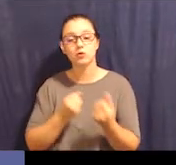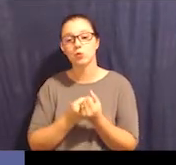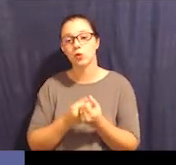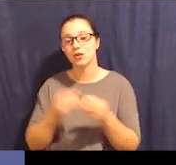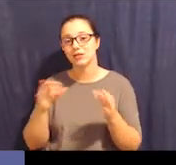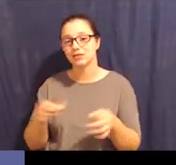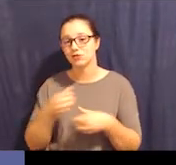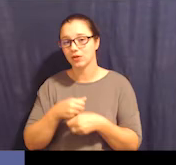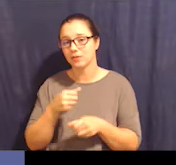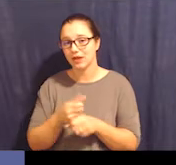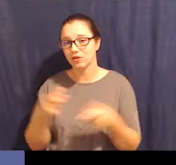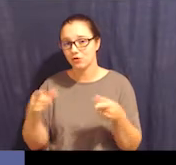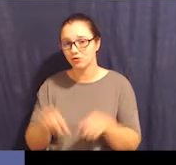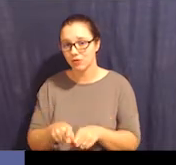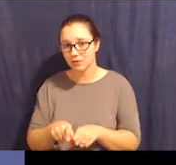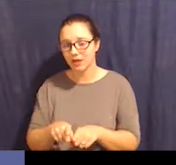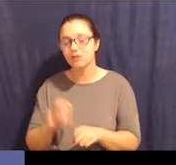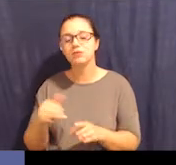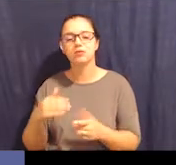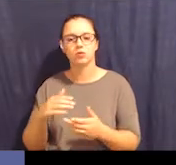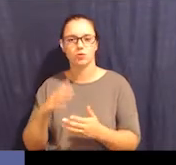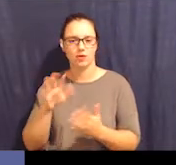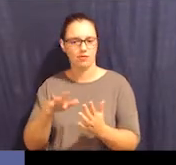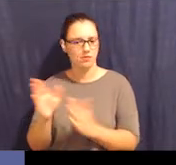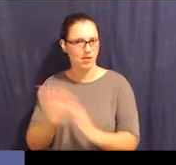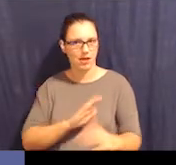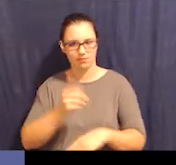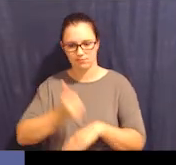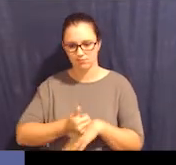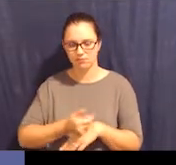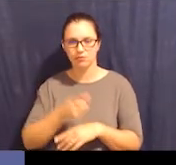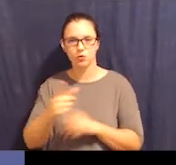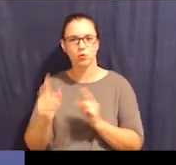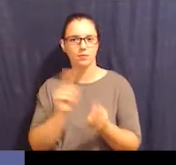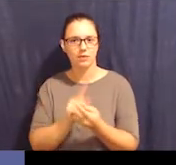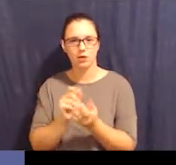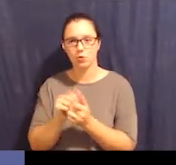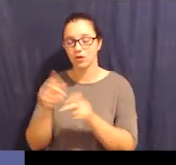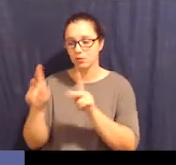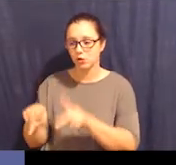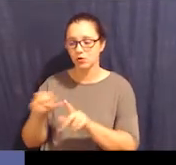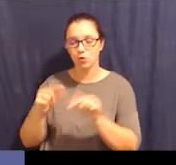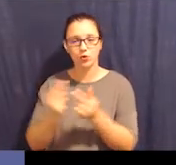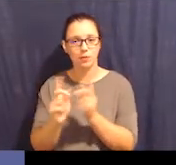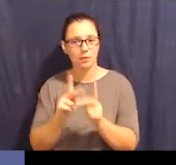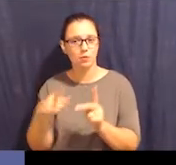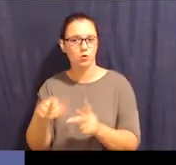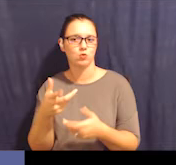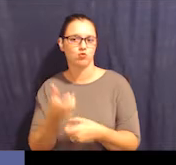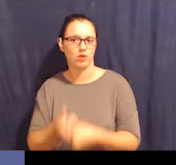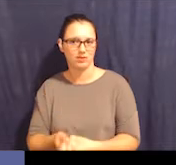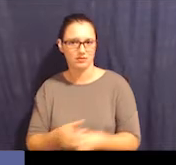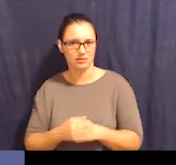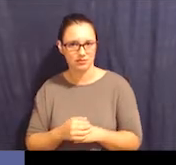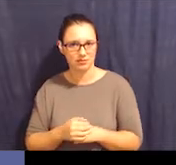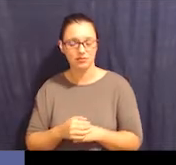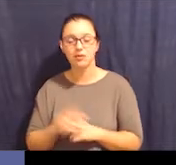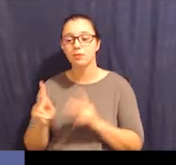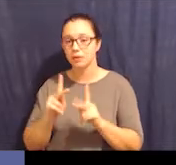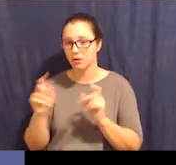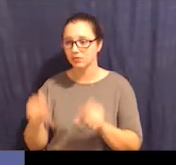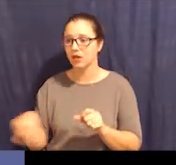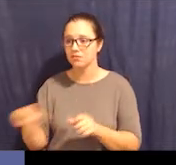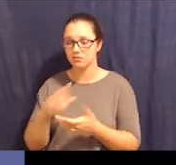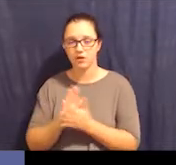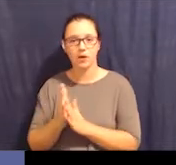A supported decision-making agreement lays out a plan for you to meet with a person or group of people you trust. These